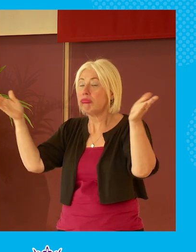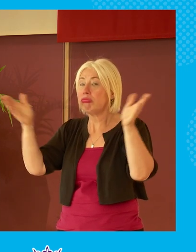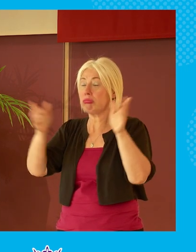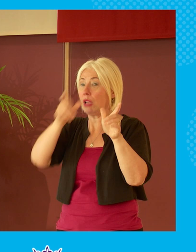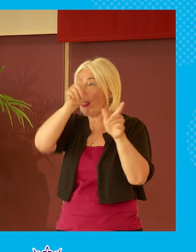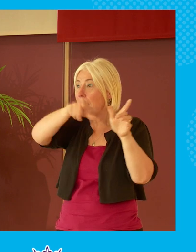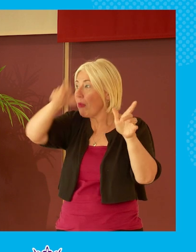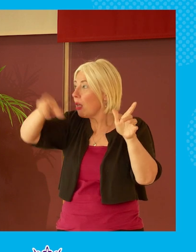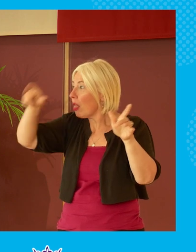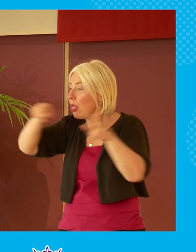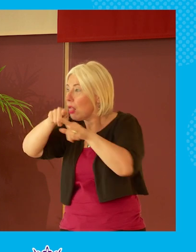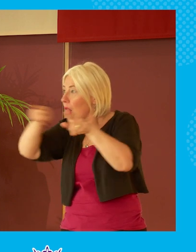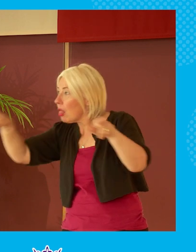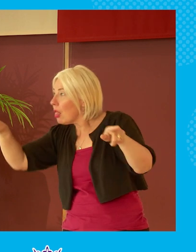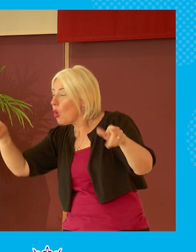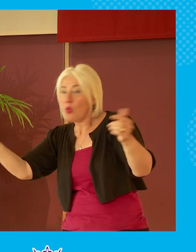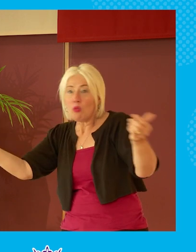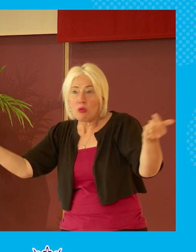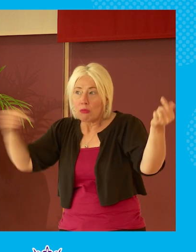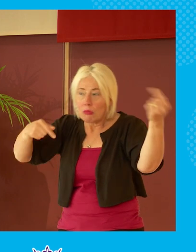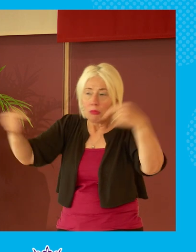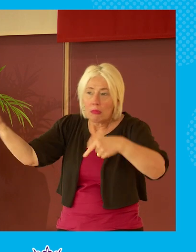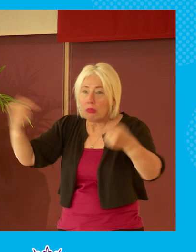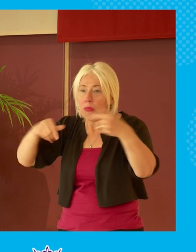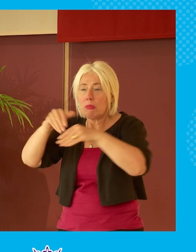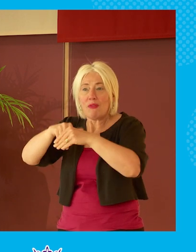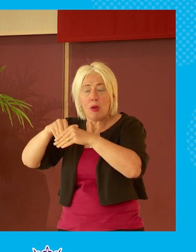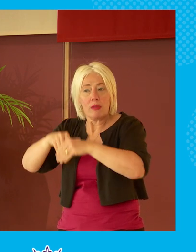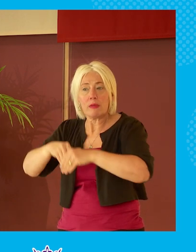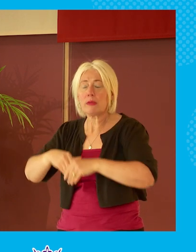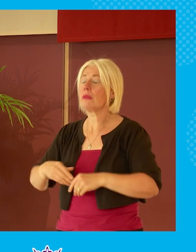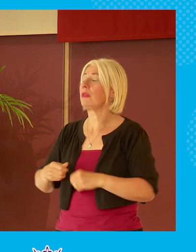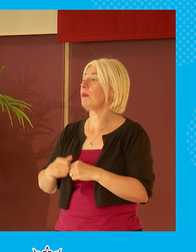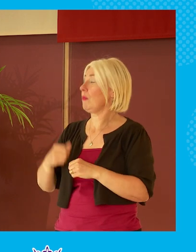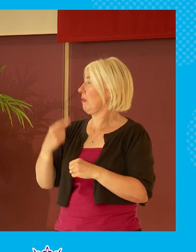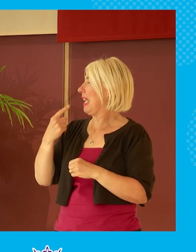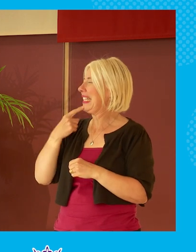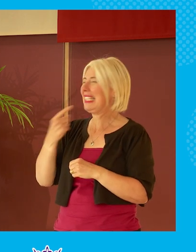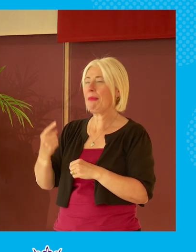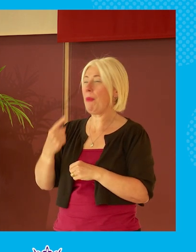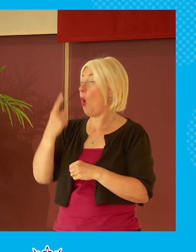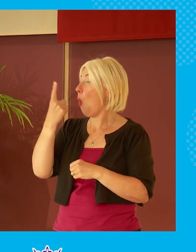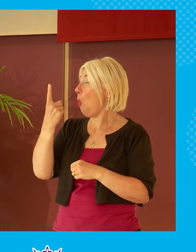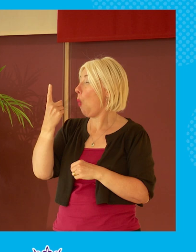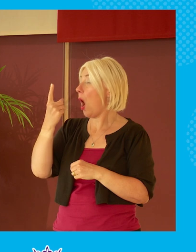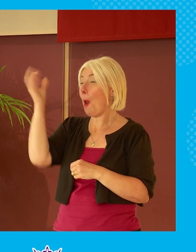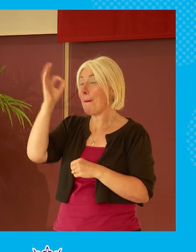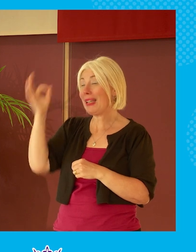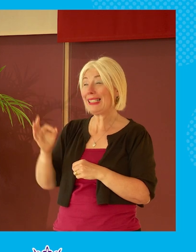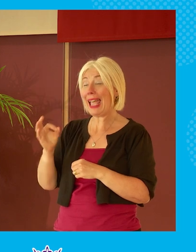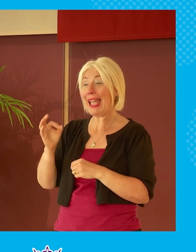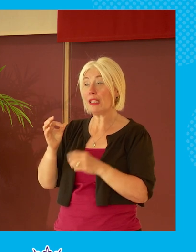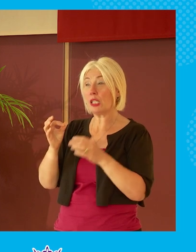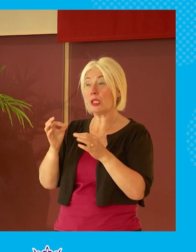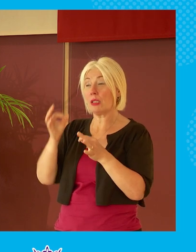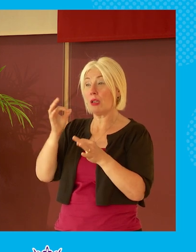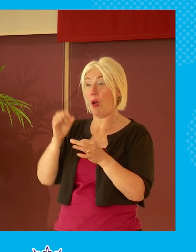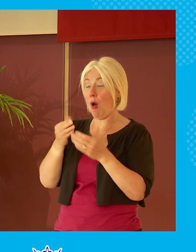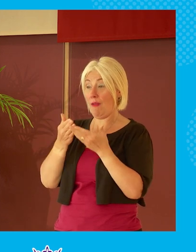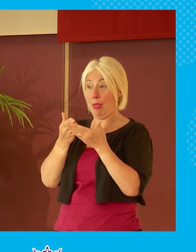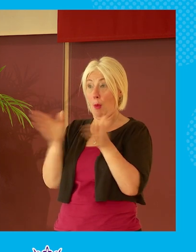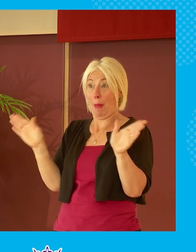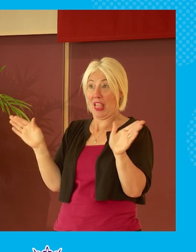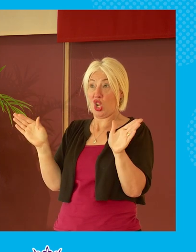people who are who are involved in it because i would say um i'd say far less than one percent of the population is involved in the boring business of